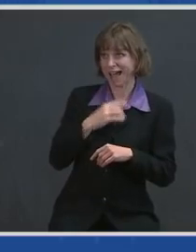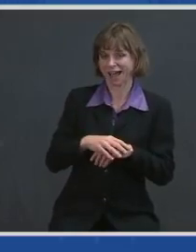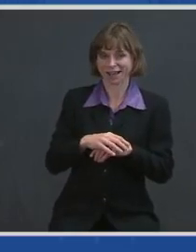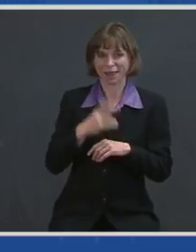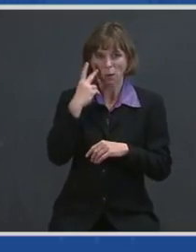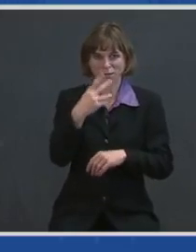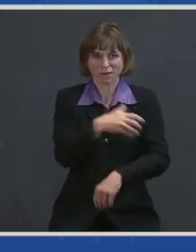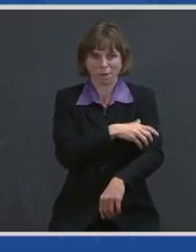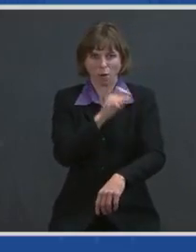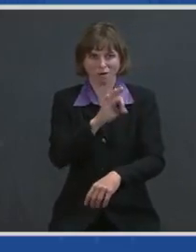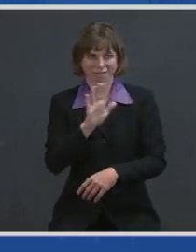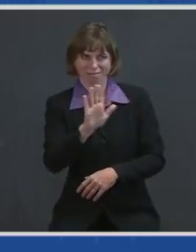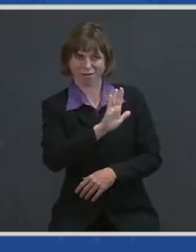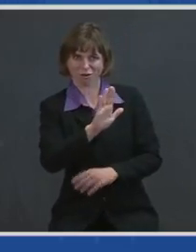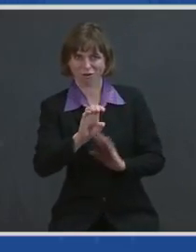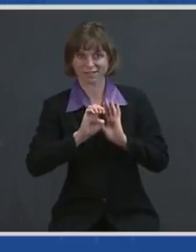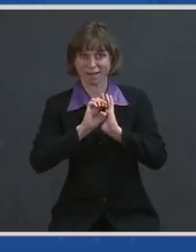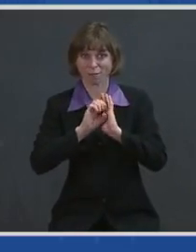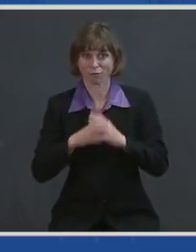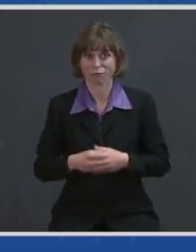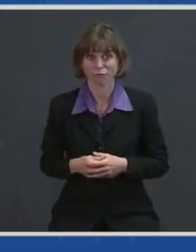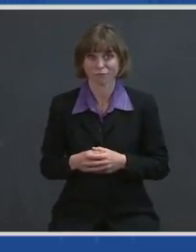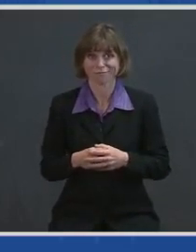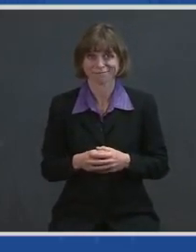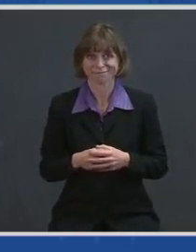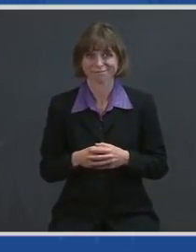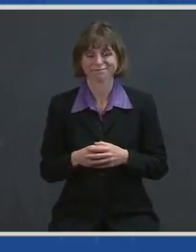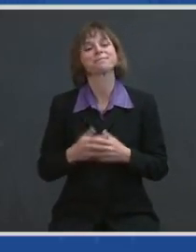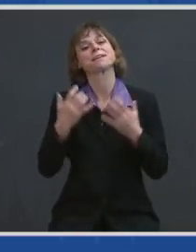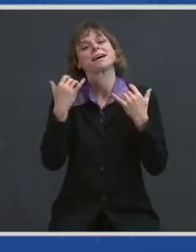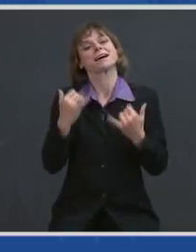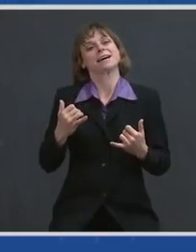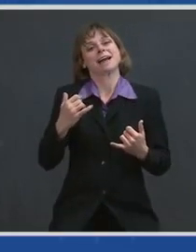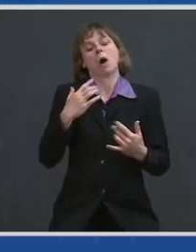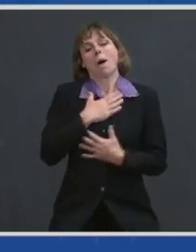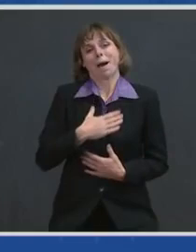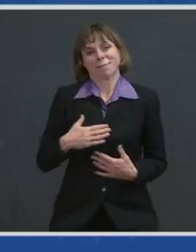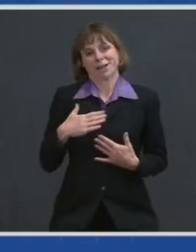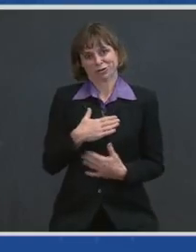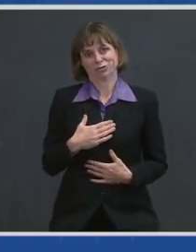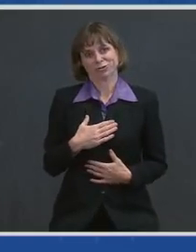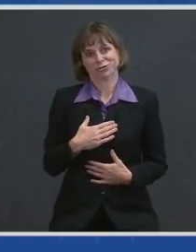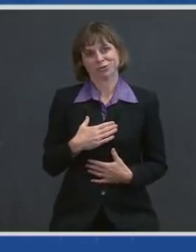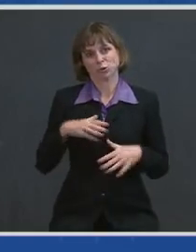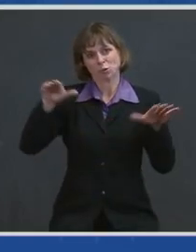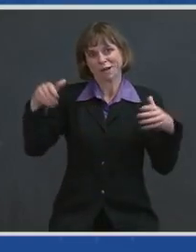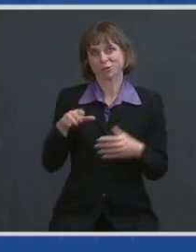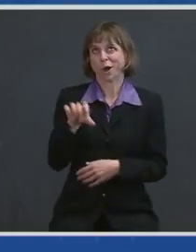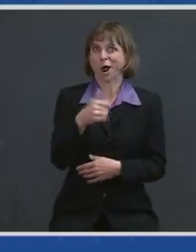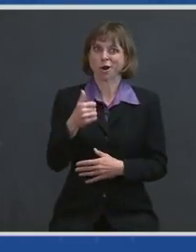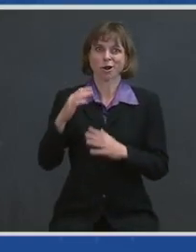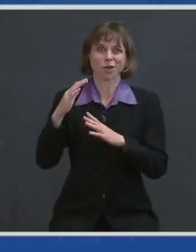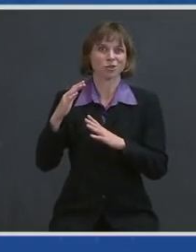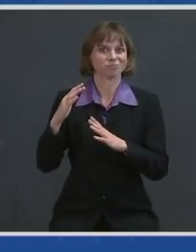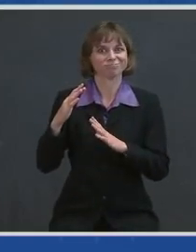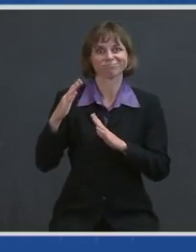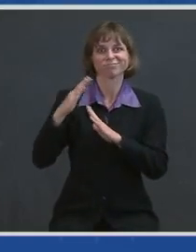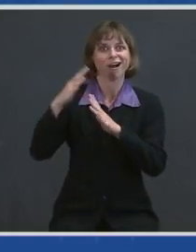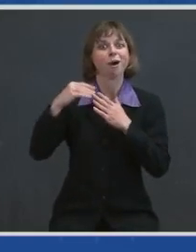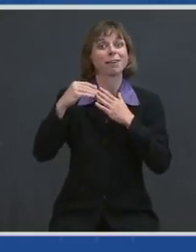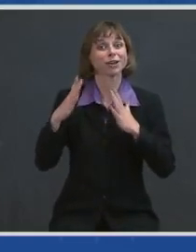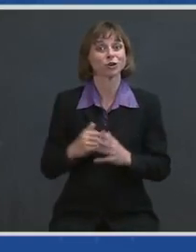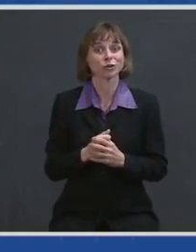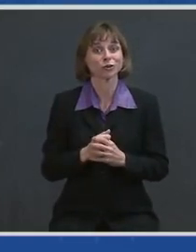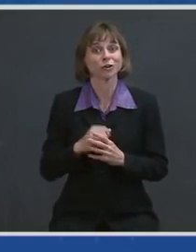their example. And now, it's my great pleasure to introduce another great leader, the Vice